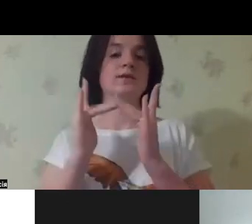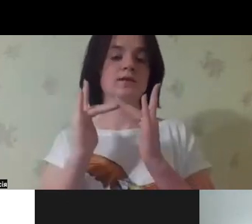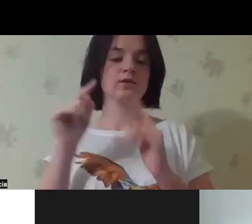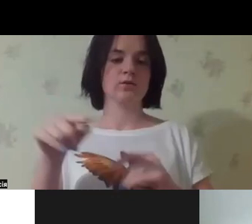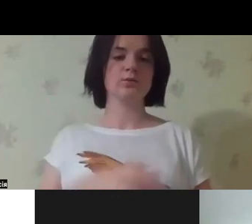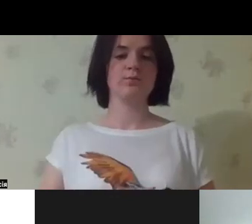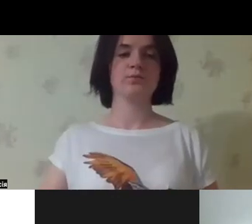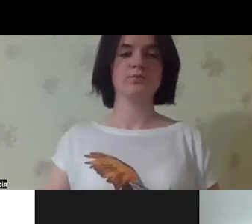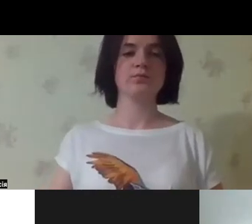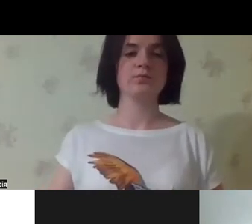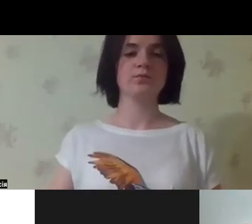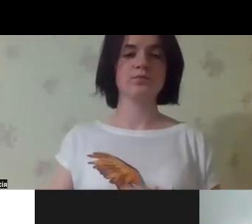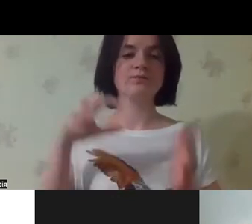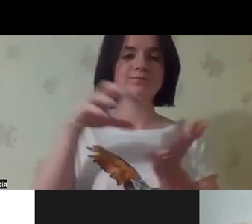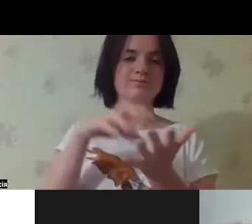rebuilding it?